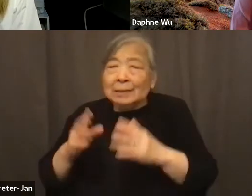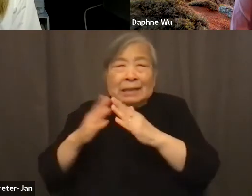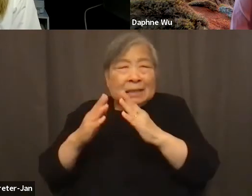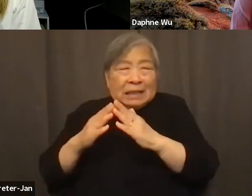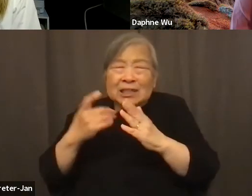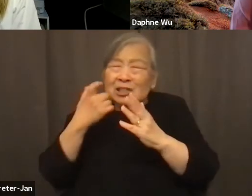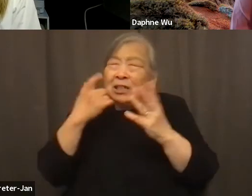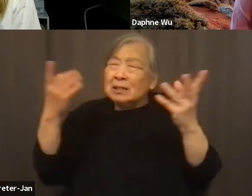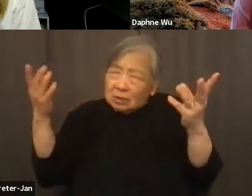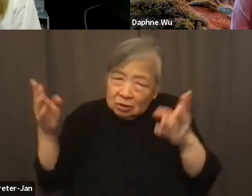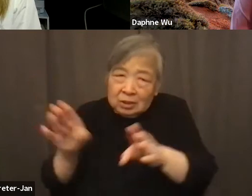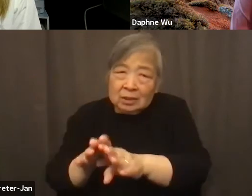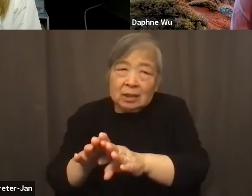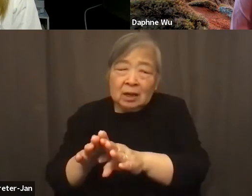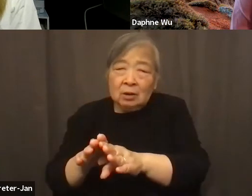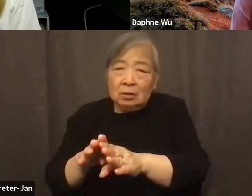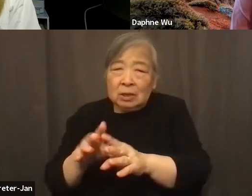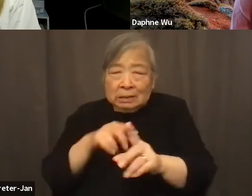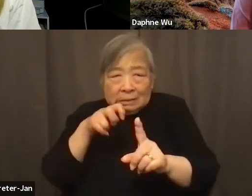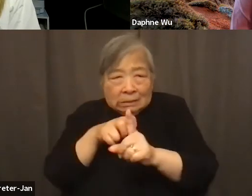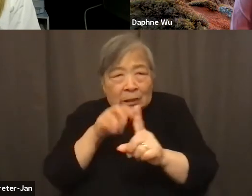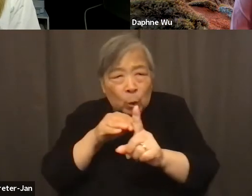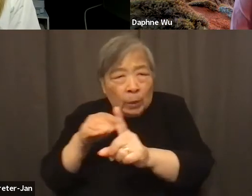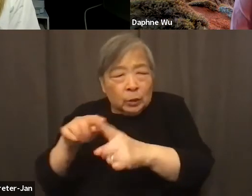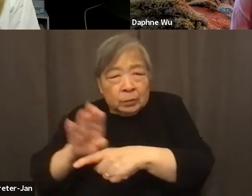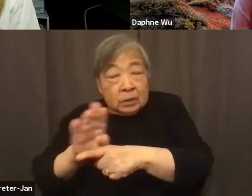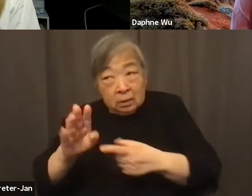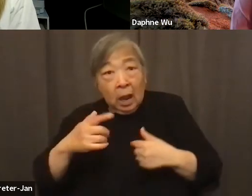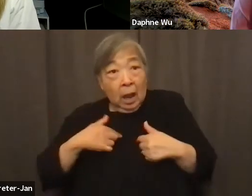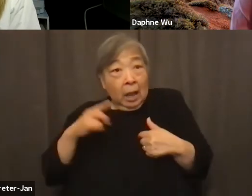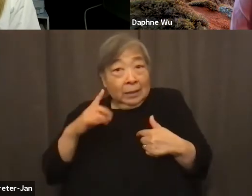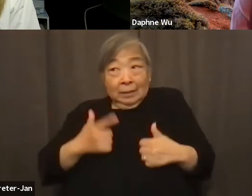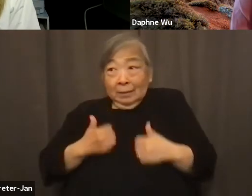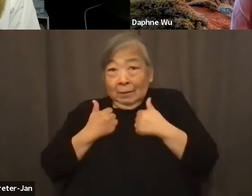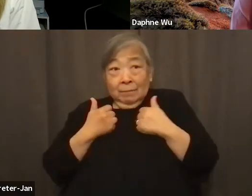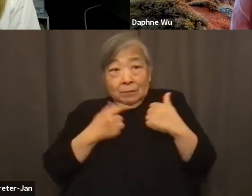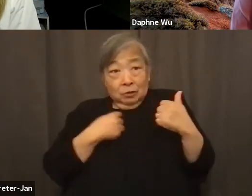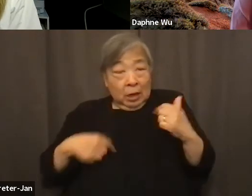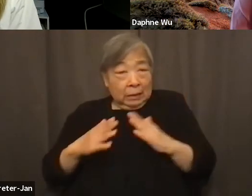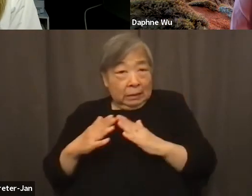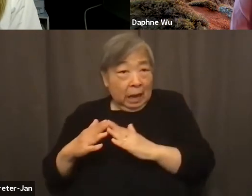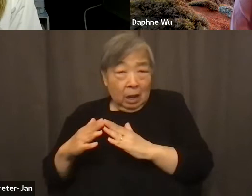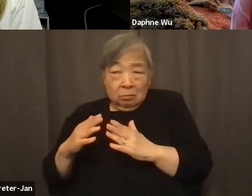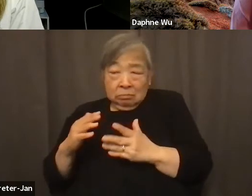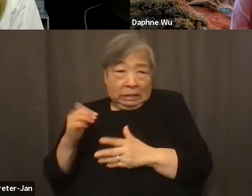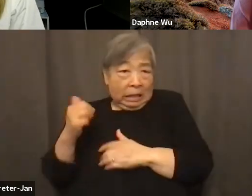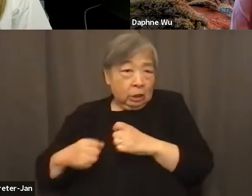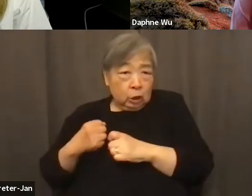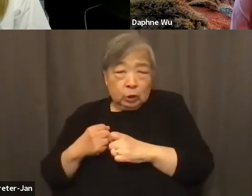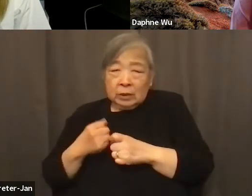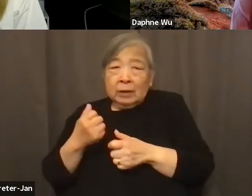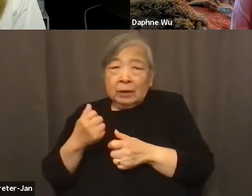And although I've lived in Chinatown for the past decade, I visited every weekend, I